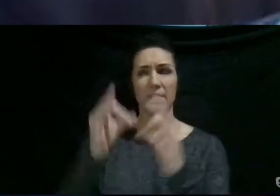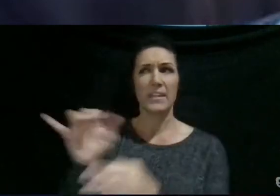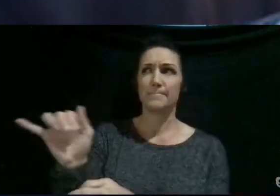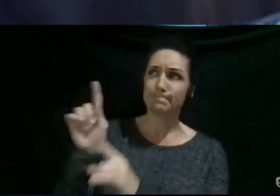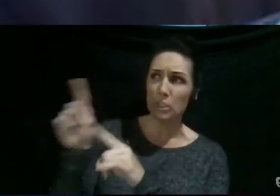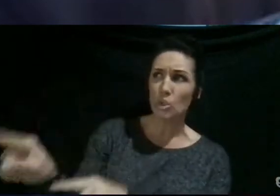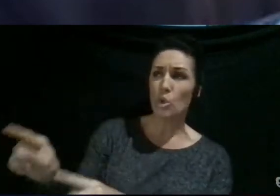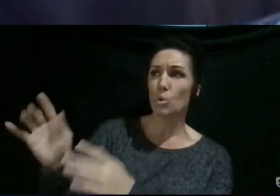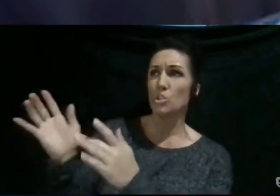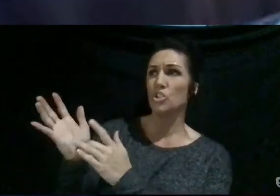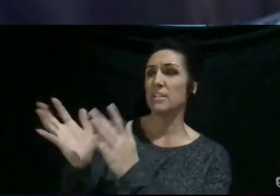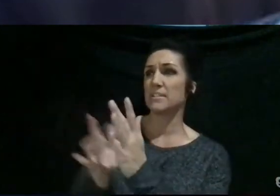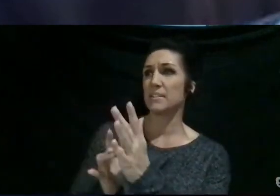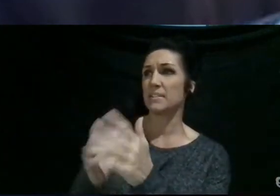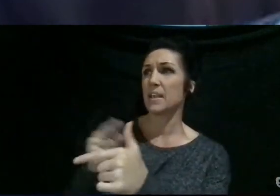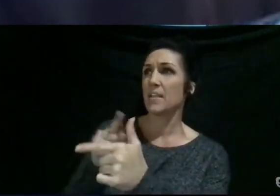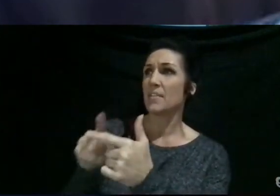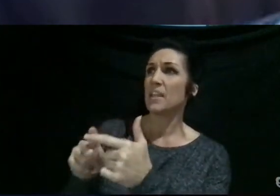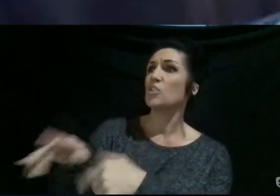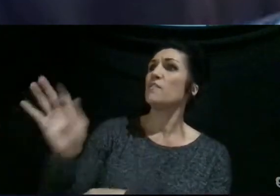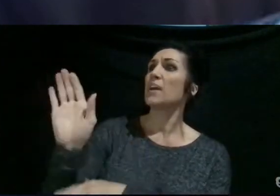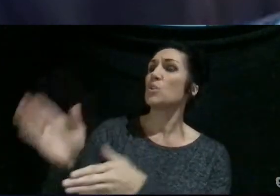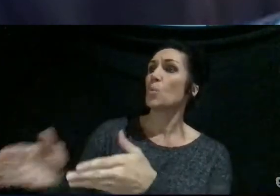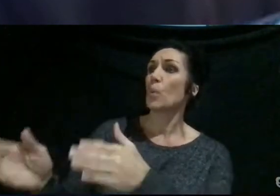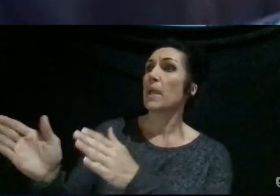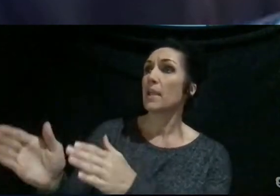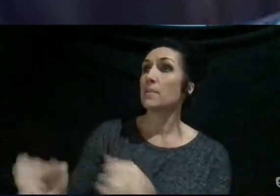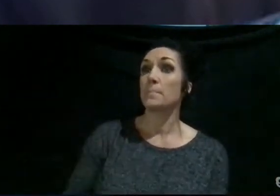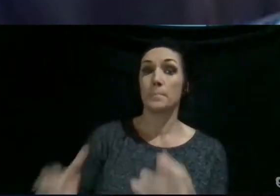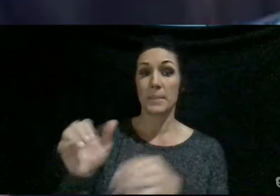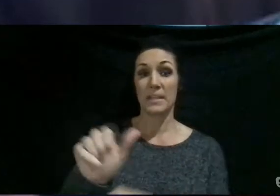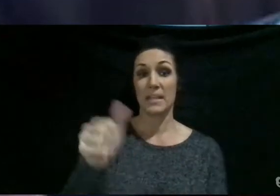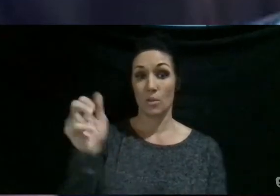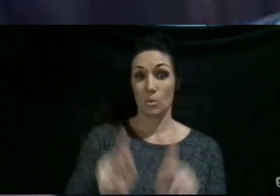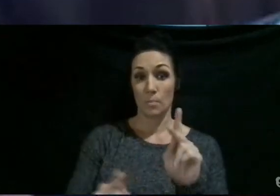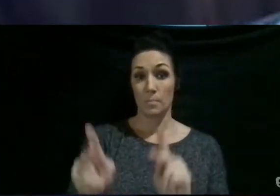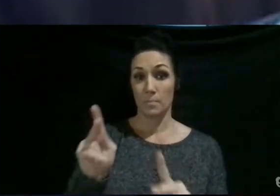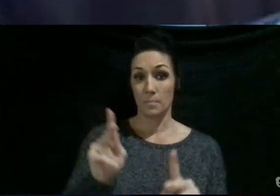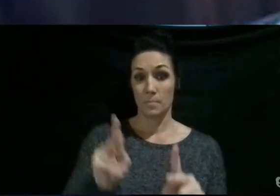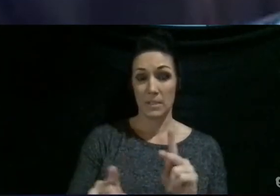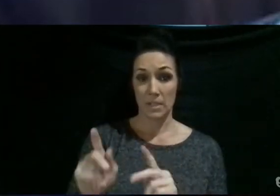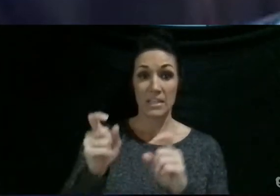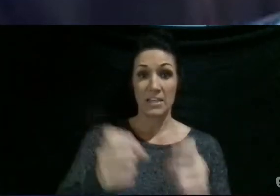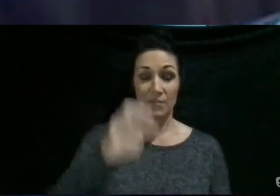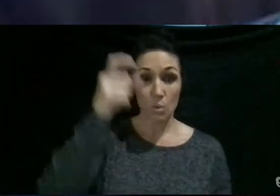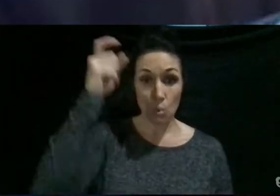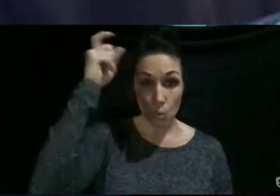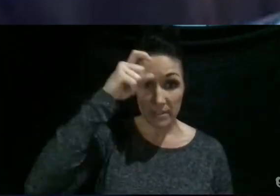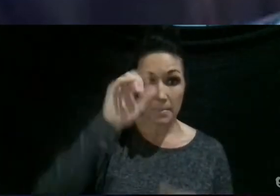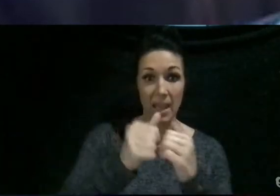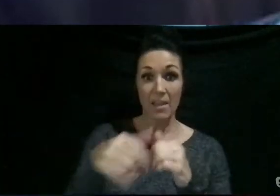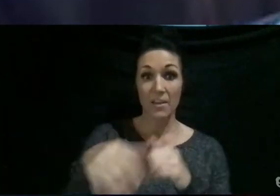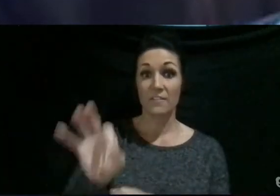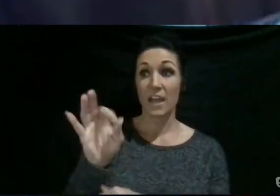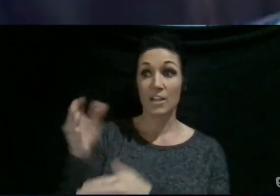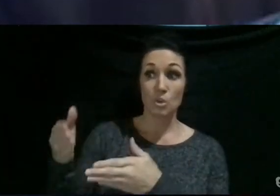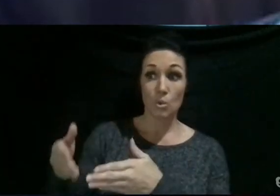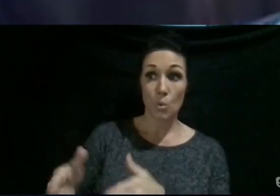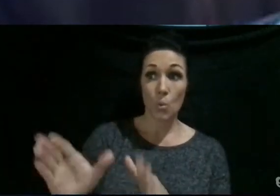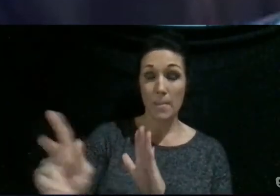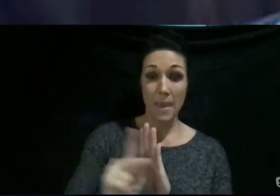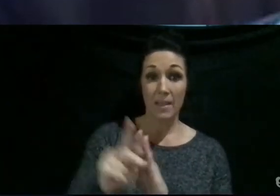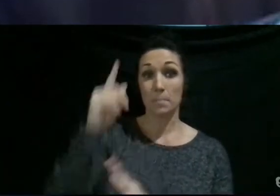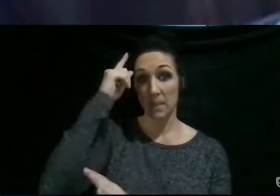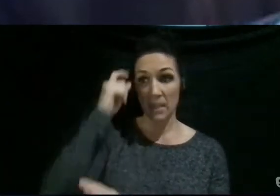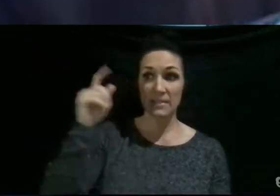start, and then you find your way. There are a lot of other people that can give you wisdom on how to find your way back because they've been through